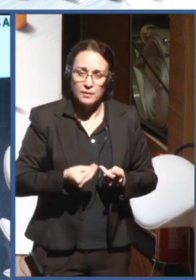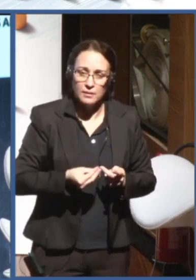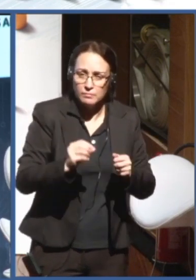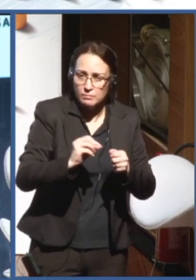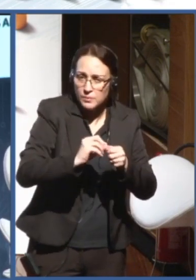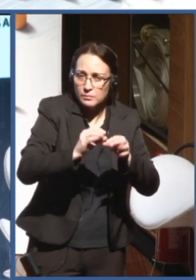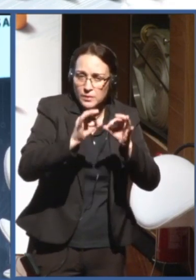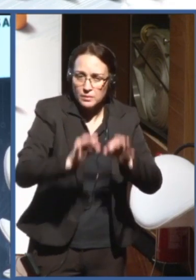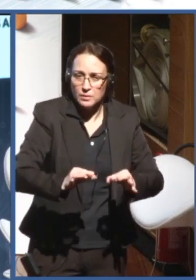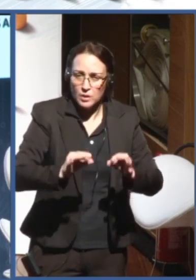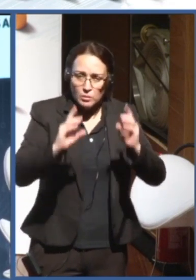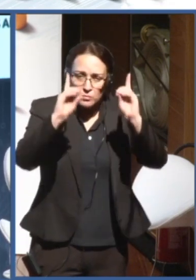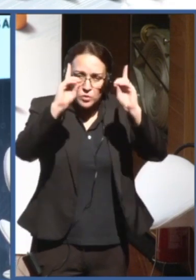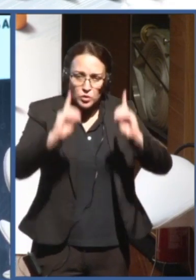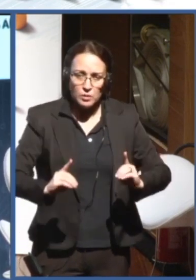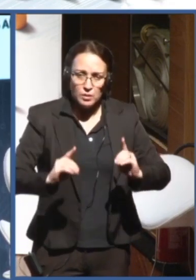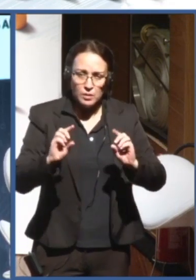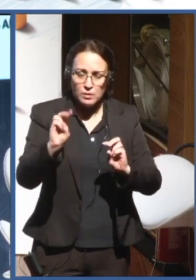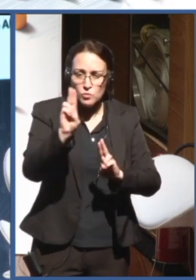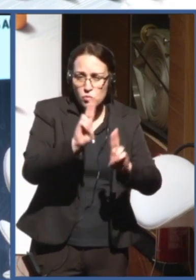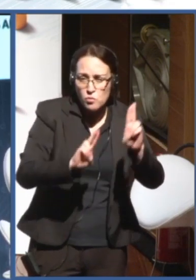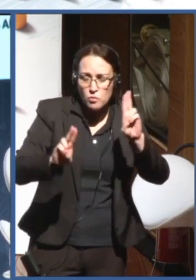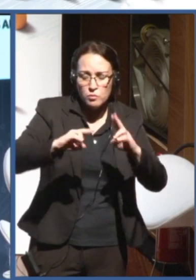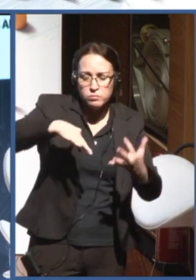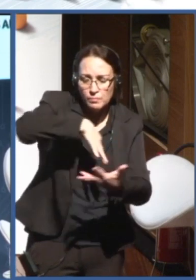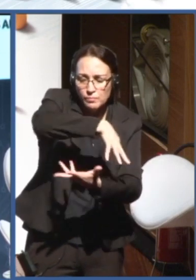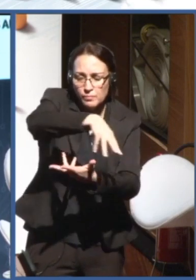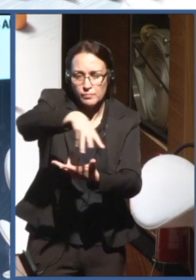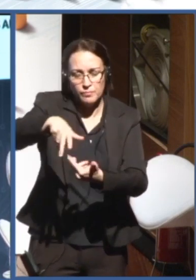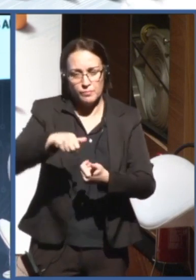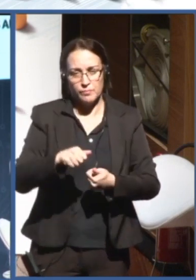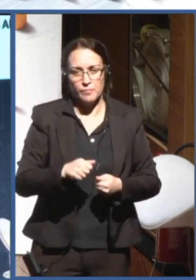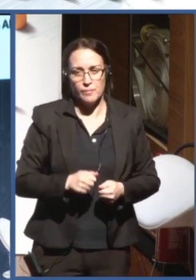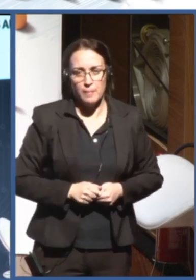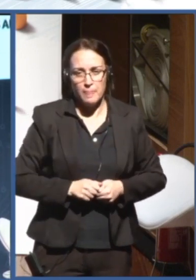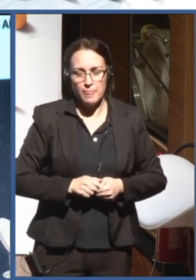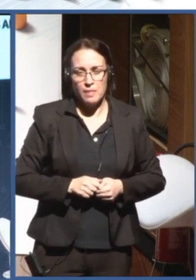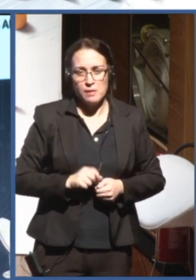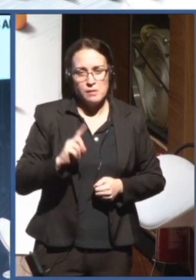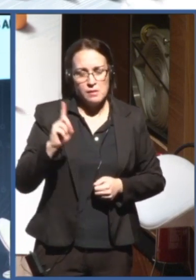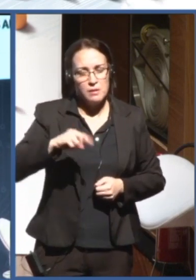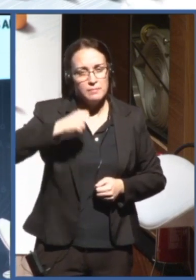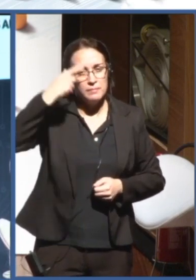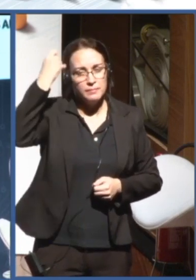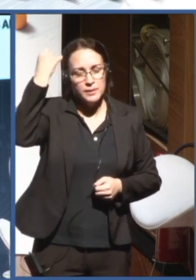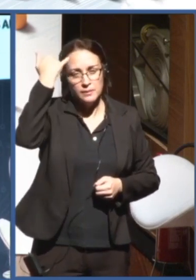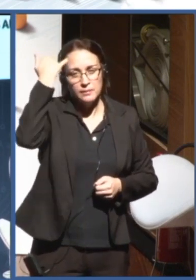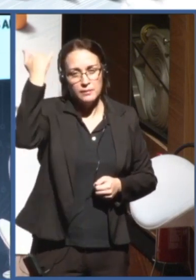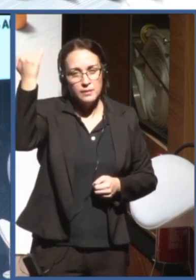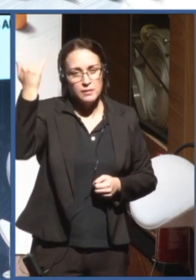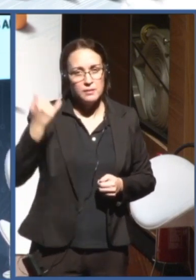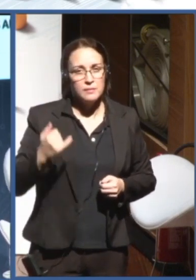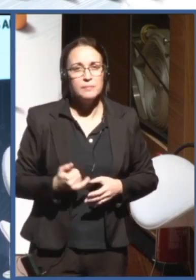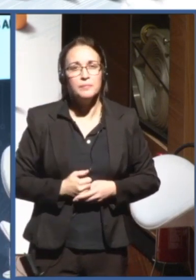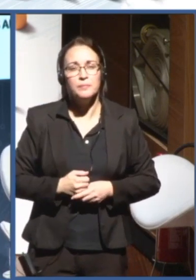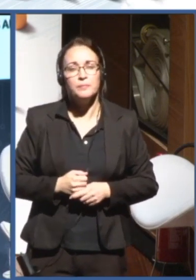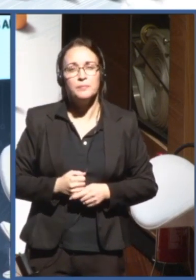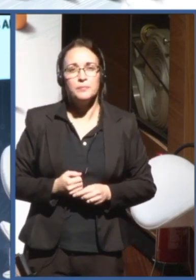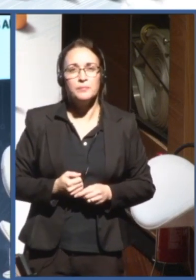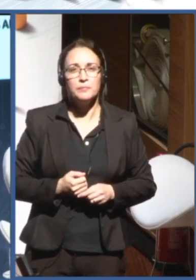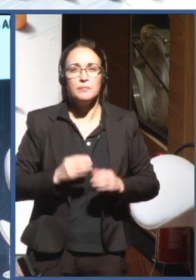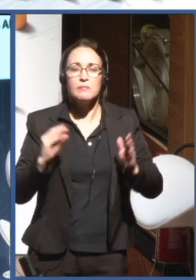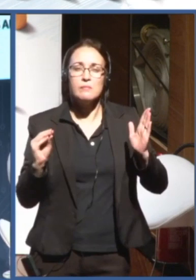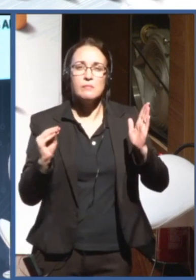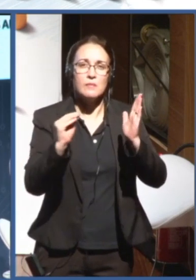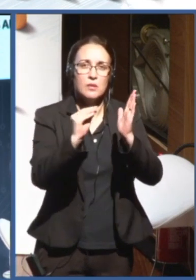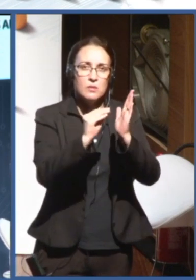This comes from the conception of the idea of implementing AI through